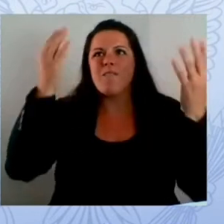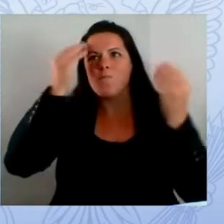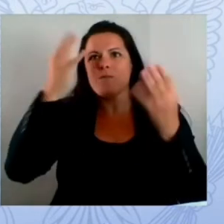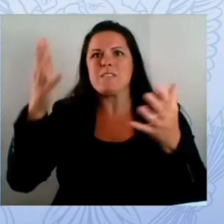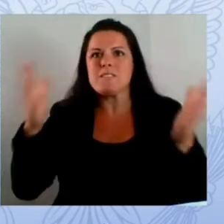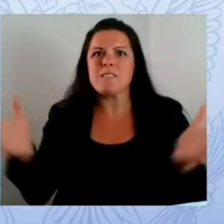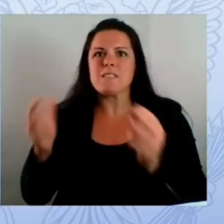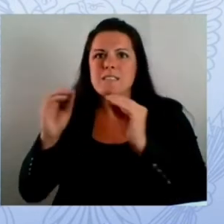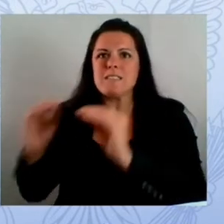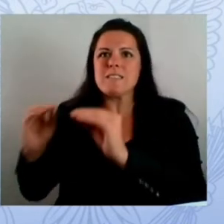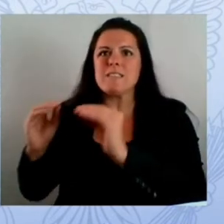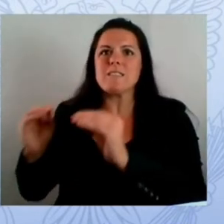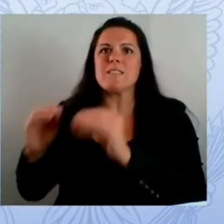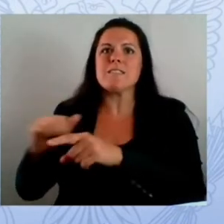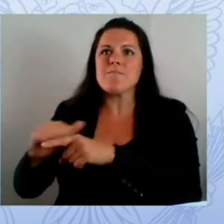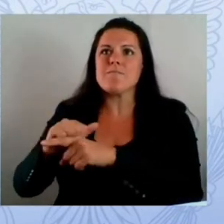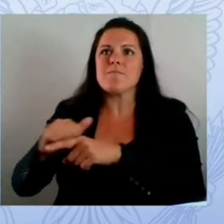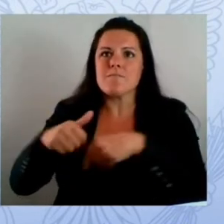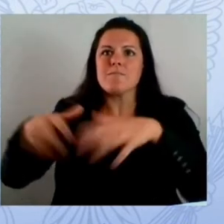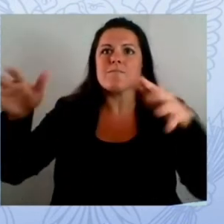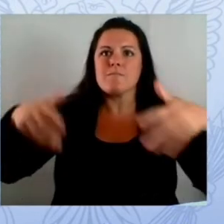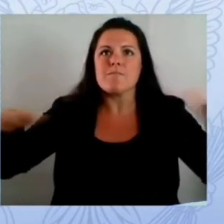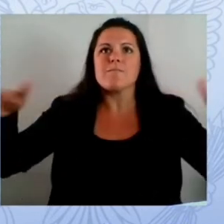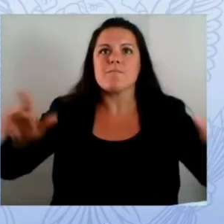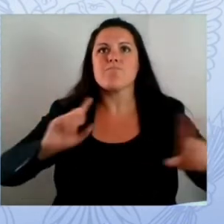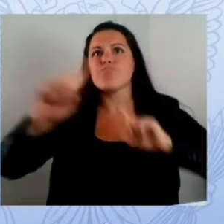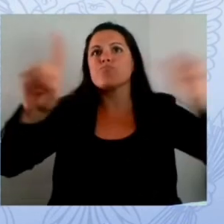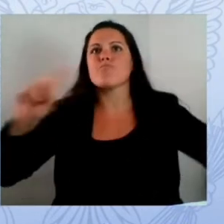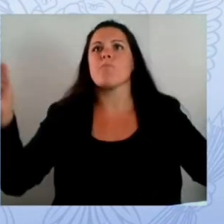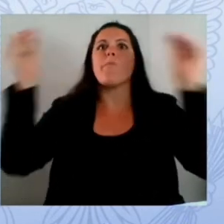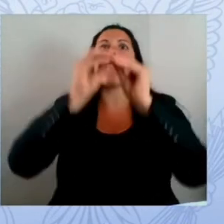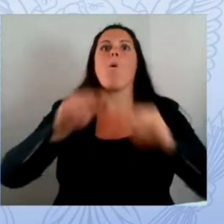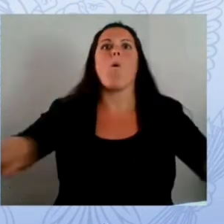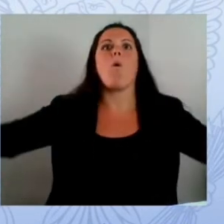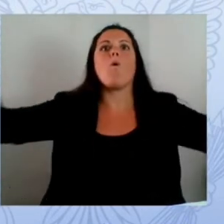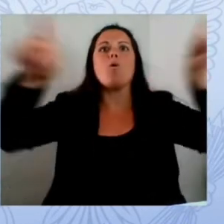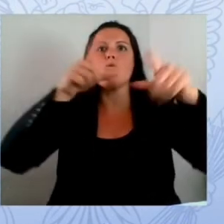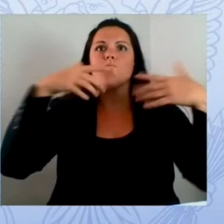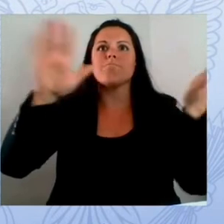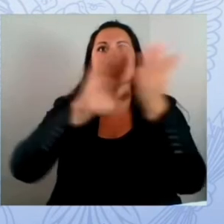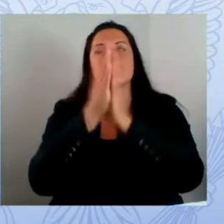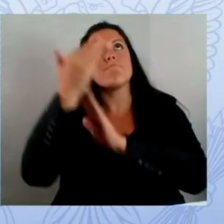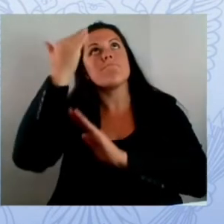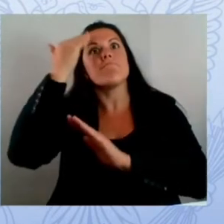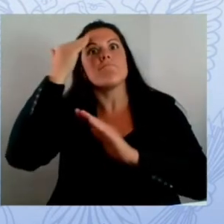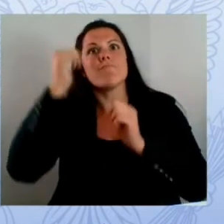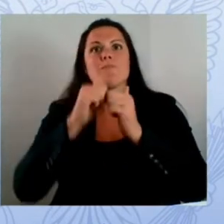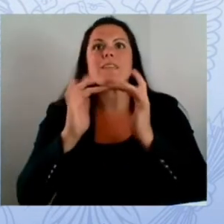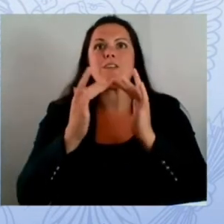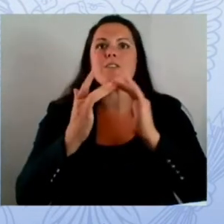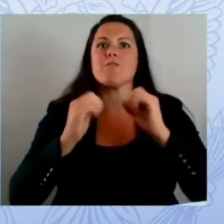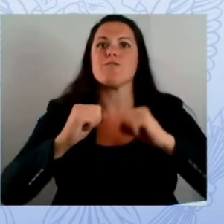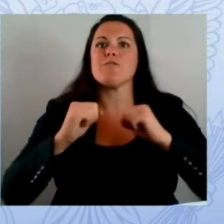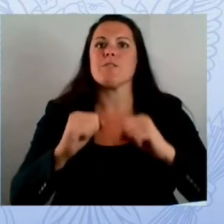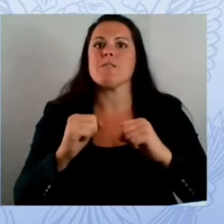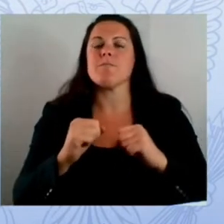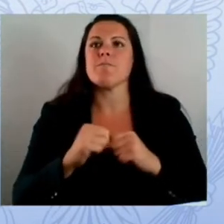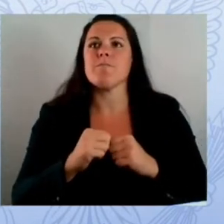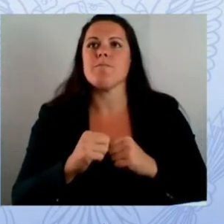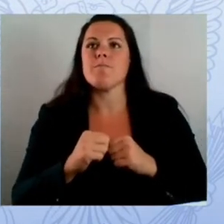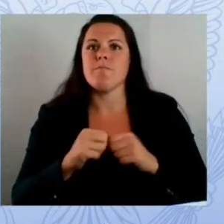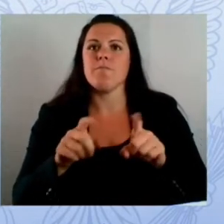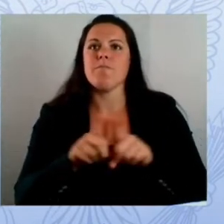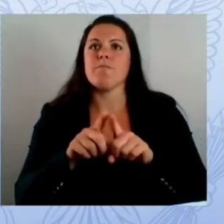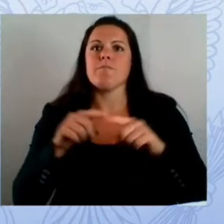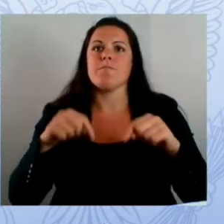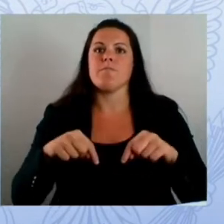commission is leading the digital equity plan for the state of connecticut we commend the administration uh for uh and and president biden for signing